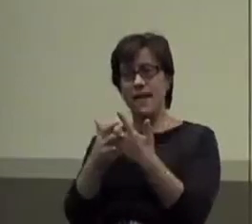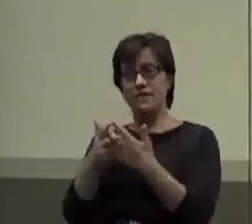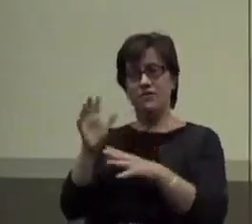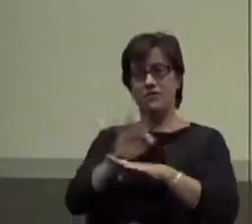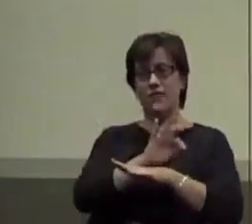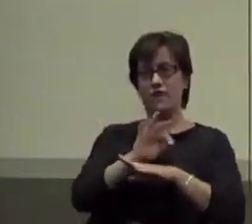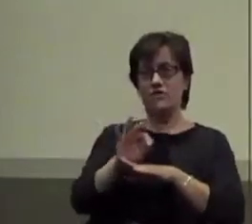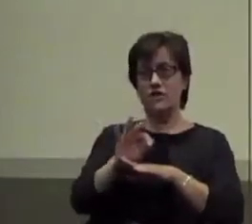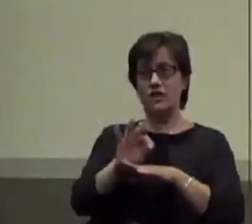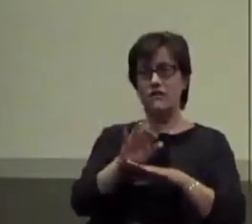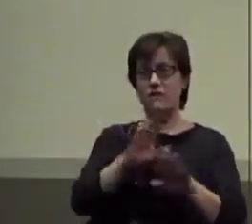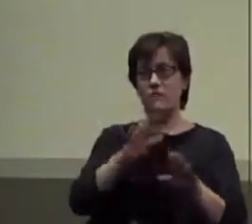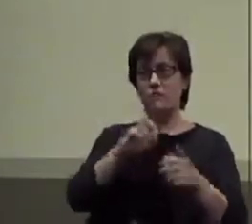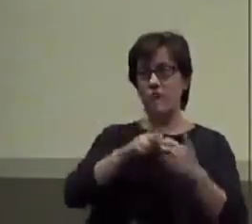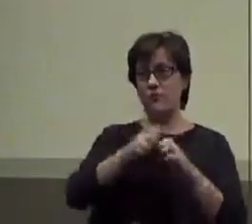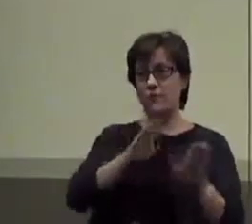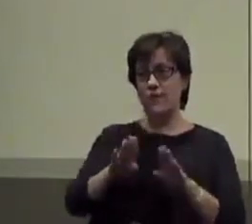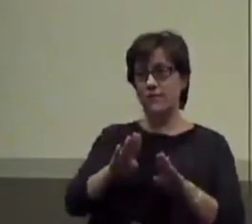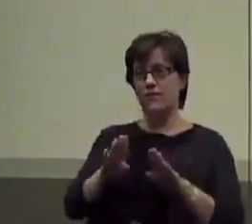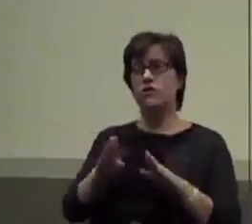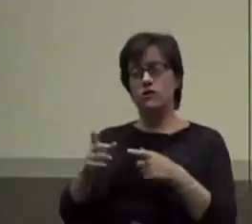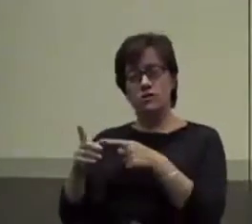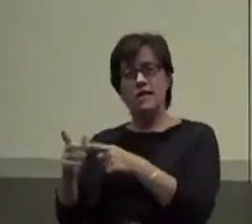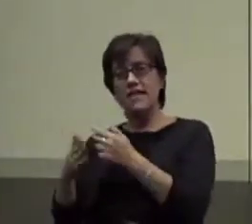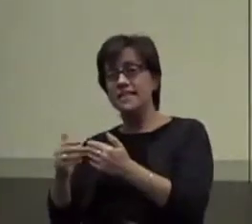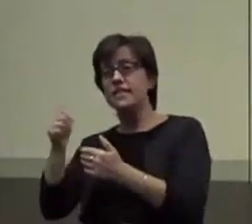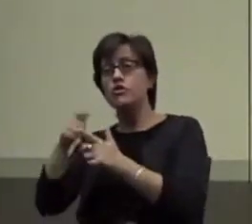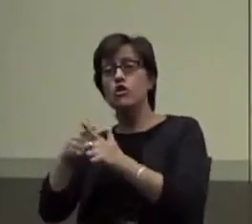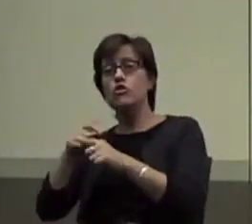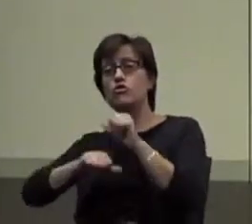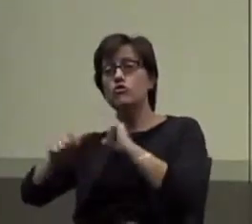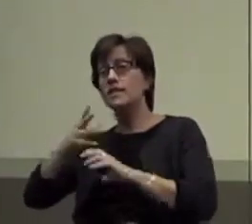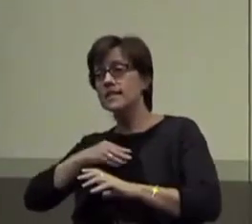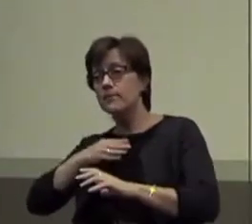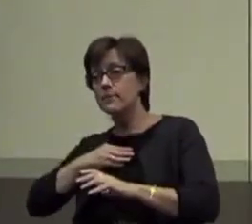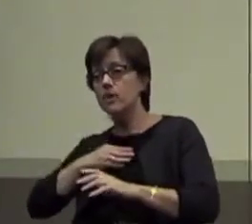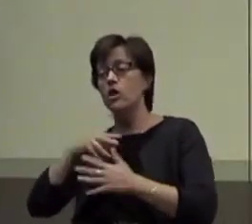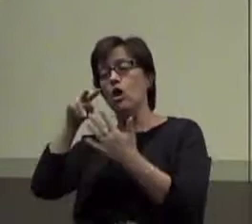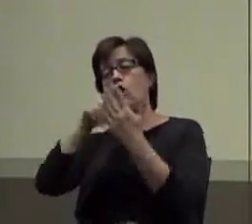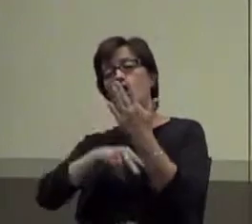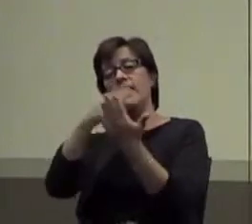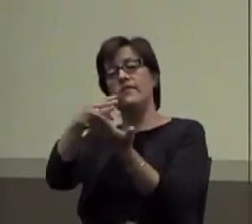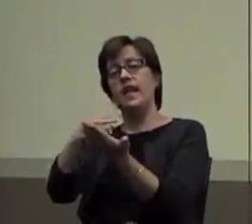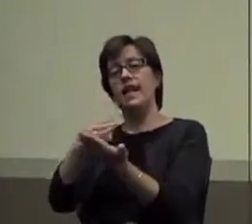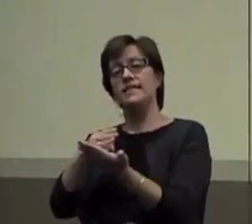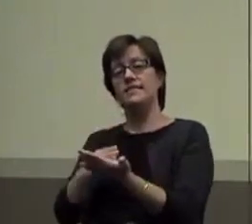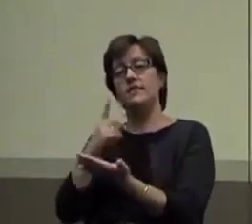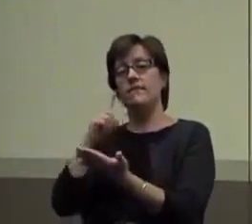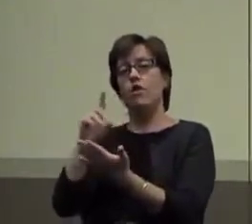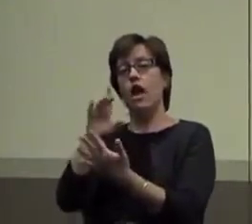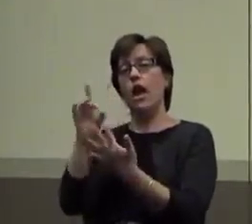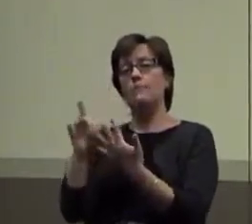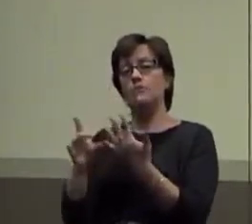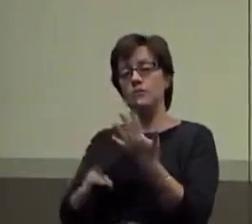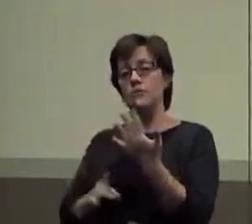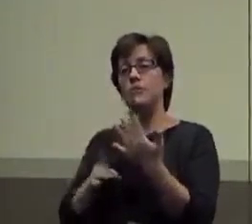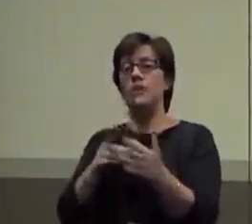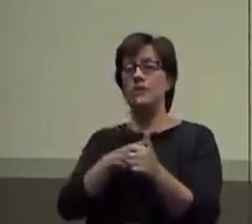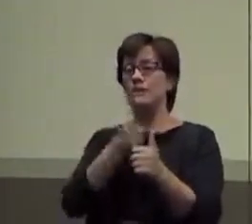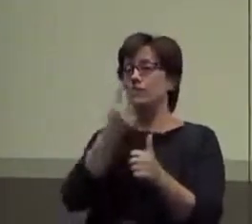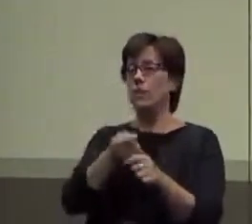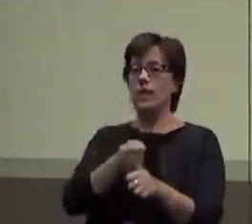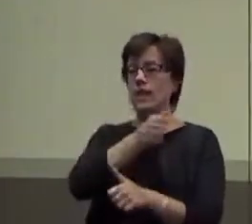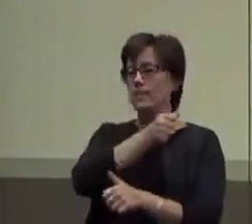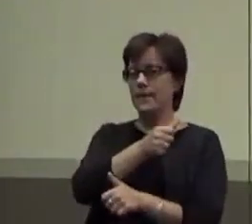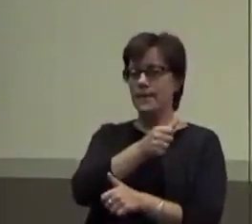Is it easier socially acceptable? So looking at your list. There for Morgan's options. We can eliminate the first